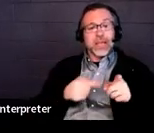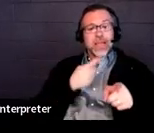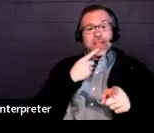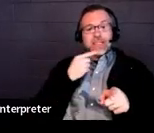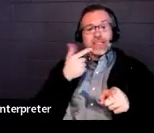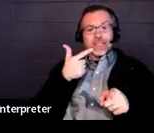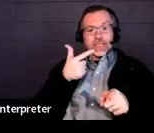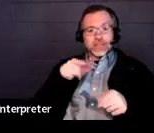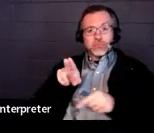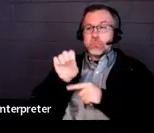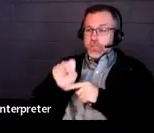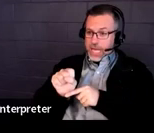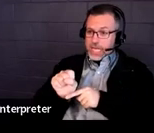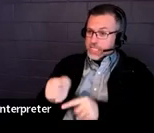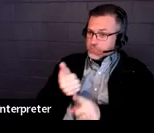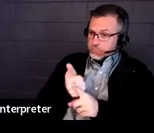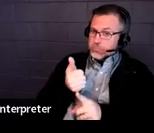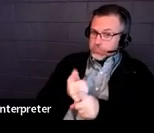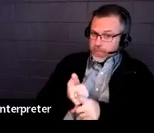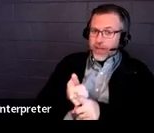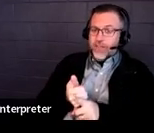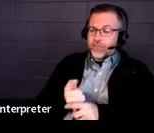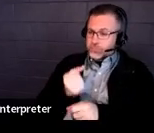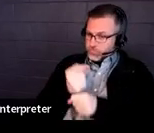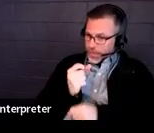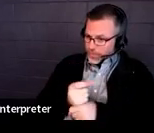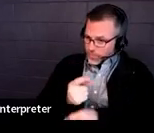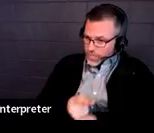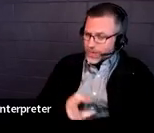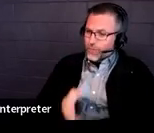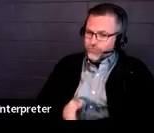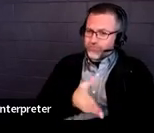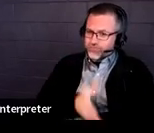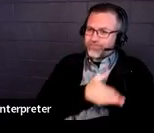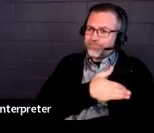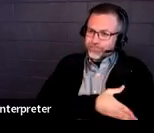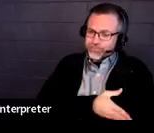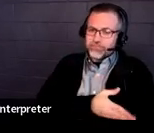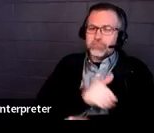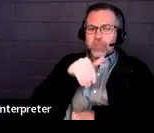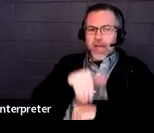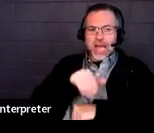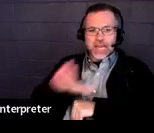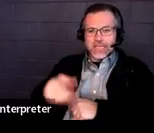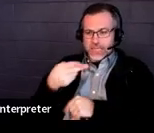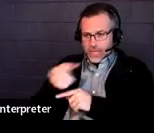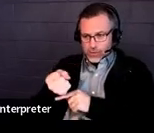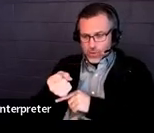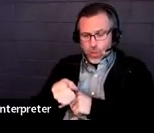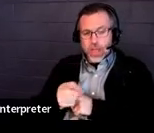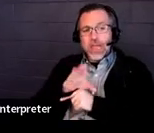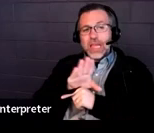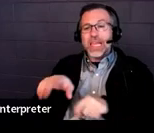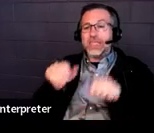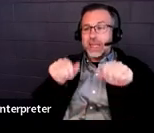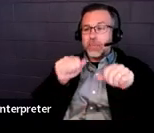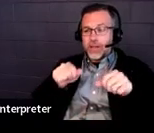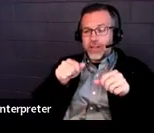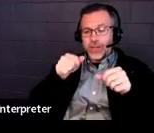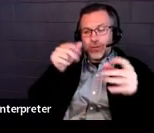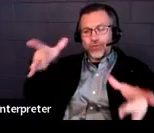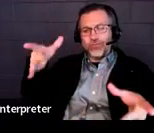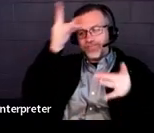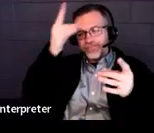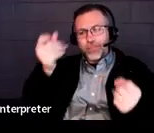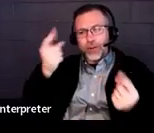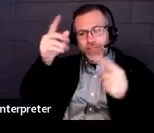has made academic improvements each year at Pretend High School. His ability to grasp concepts, focus on assigned work, and